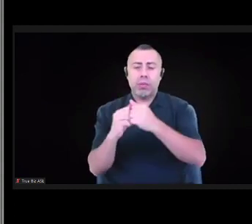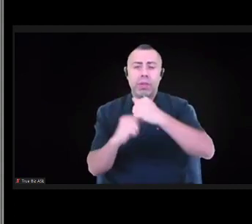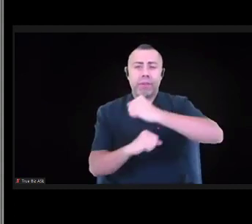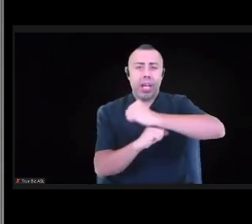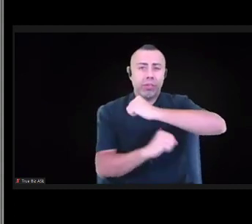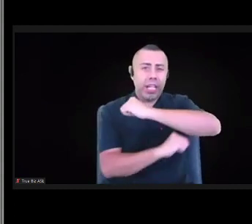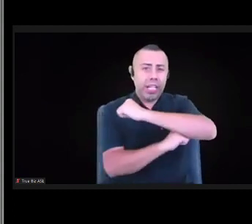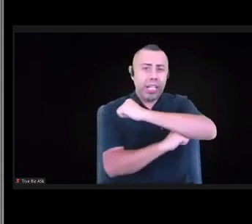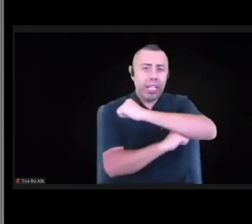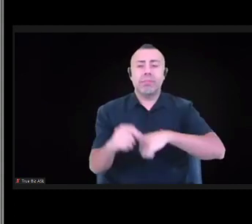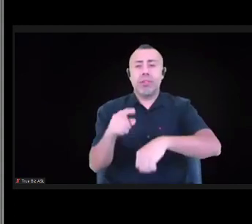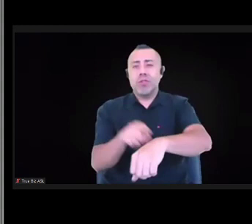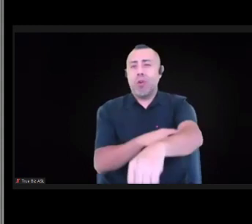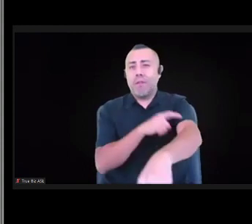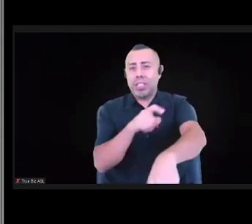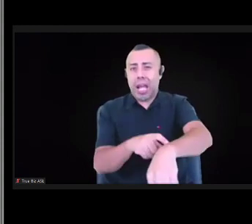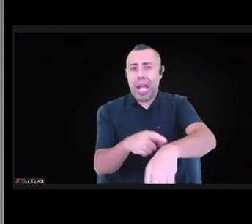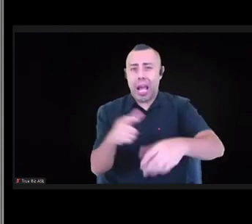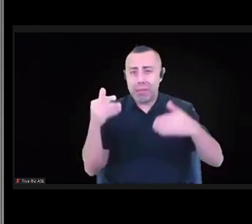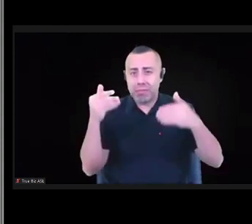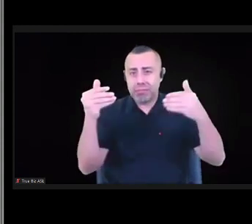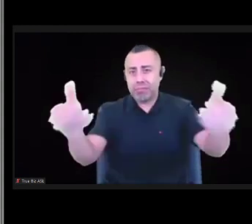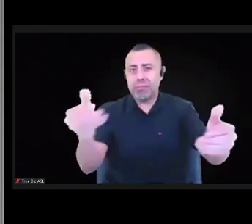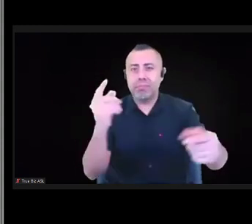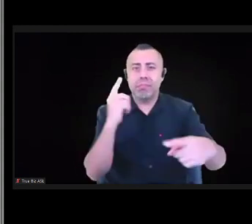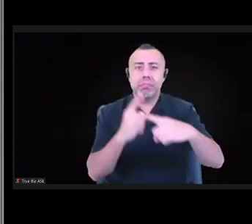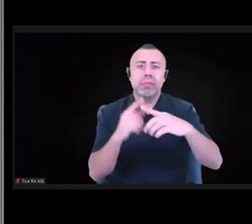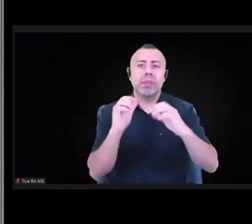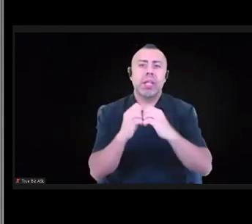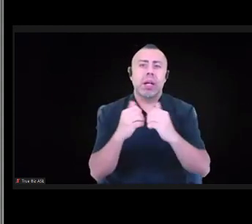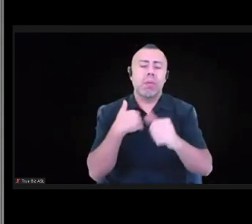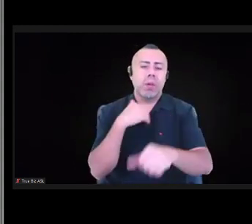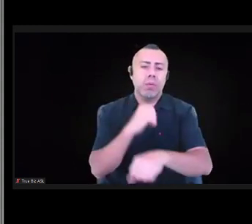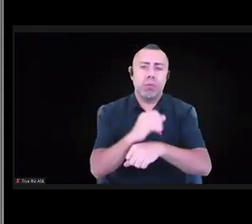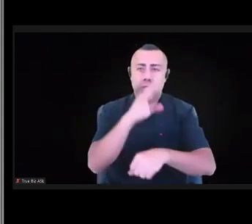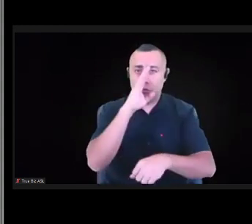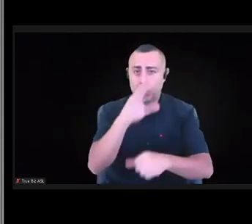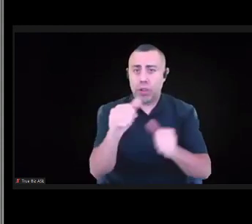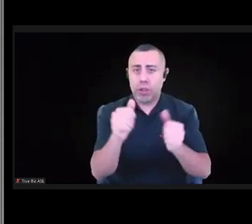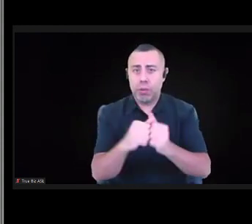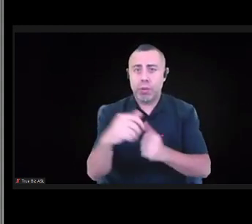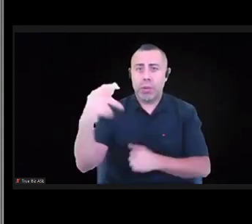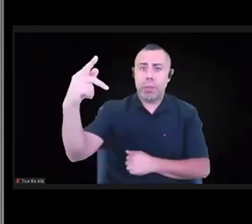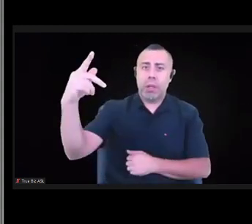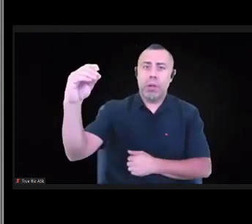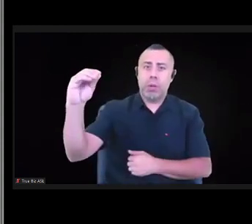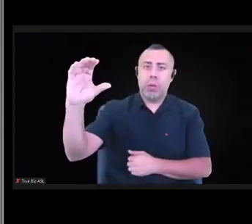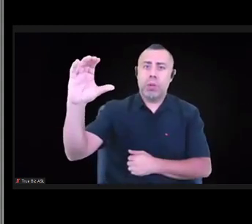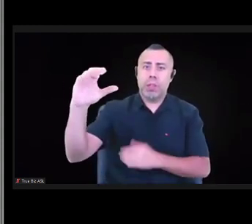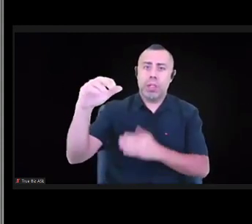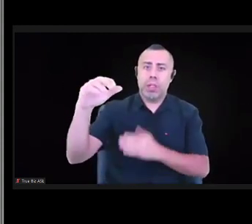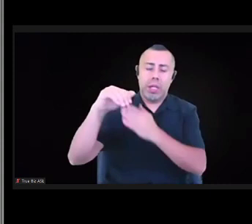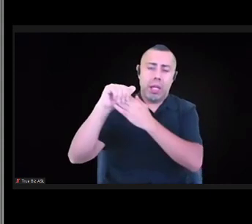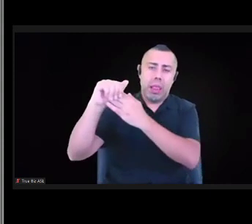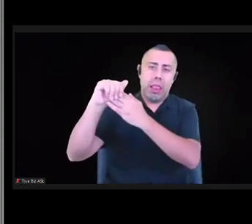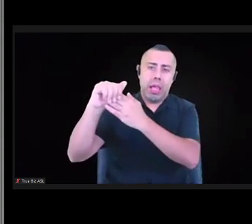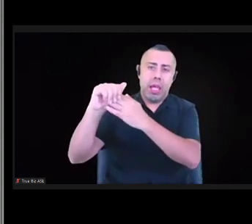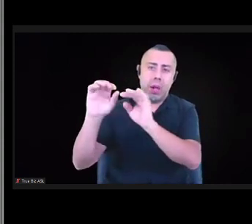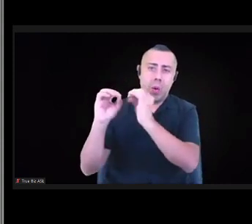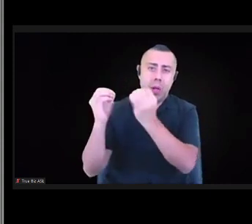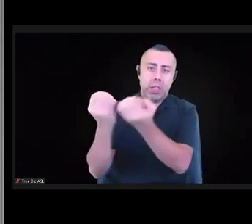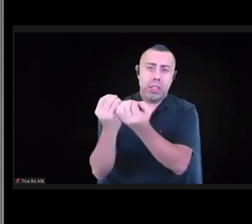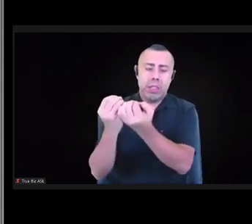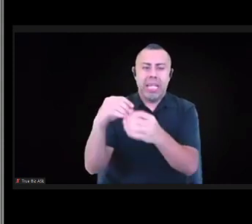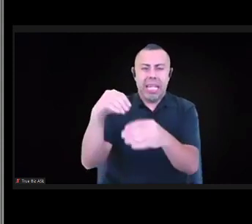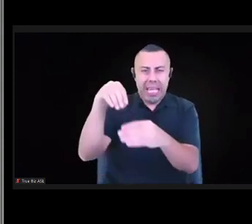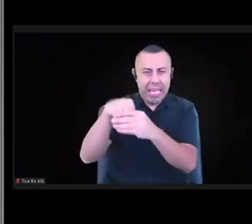time and how we are working directly with PLC-led organizations in their